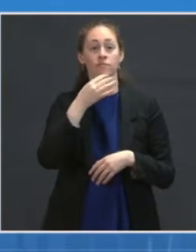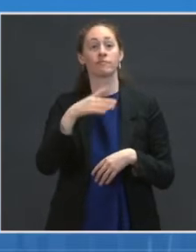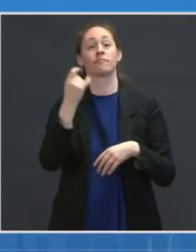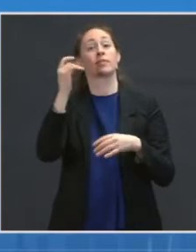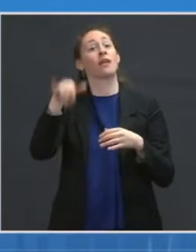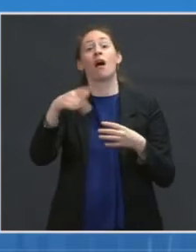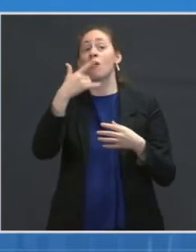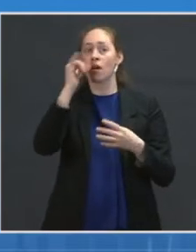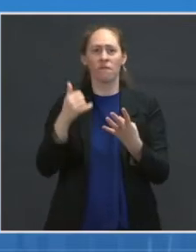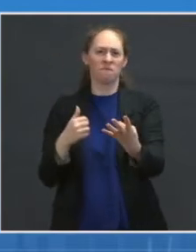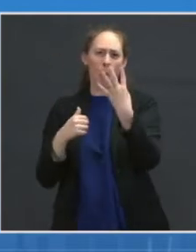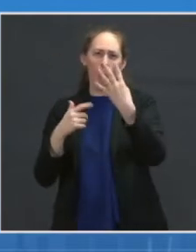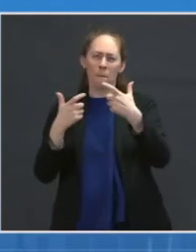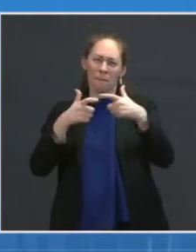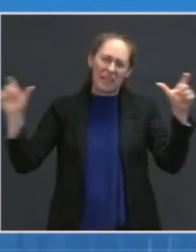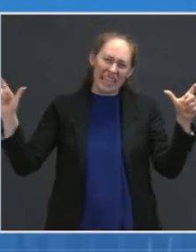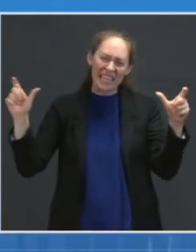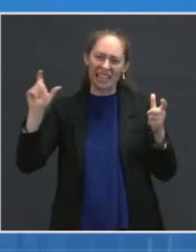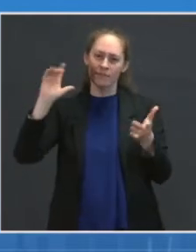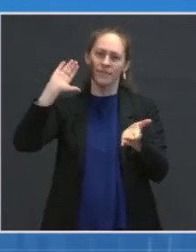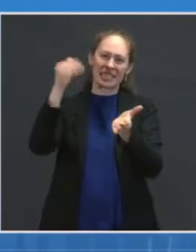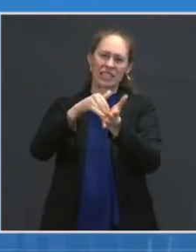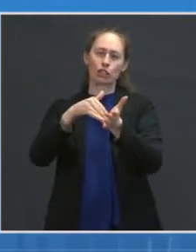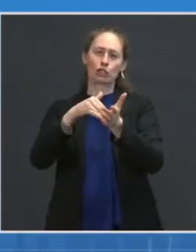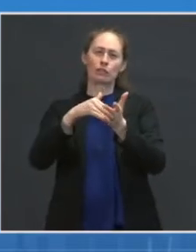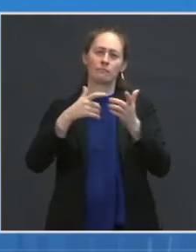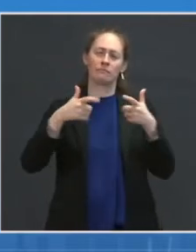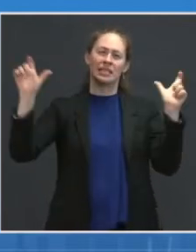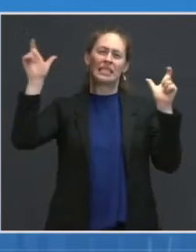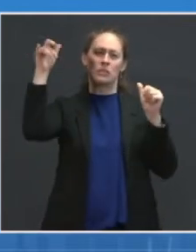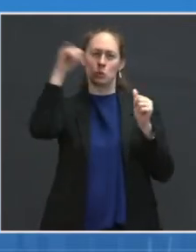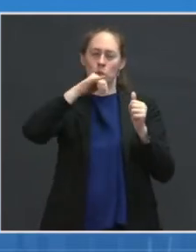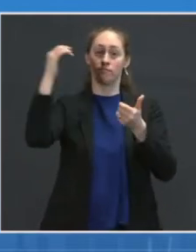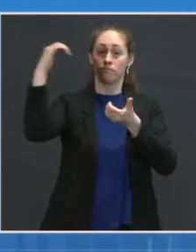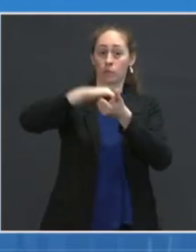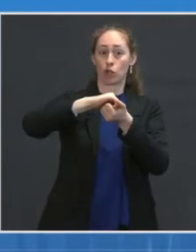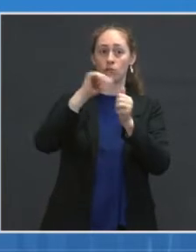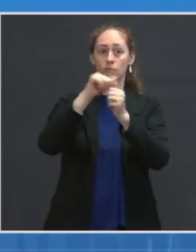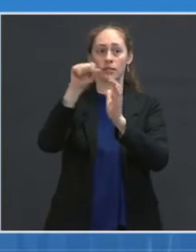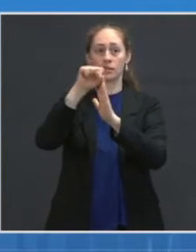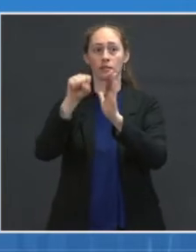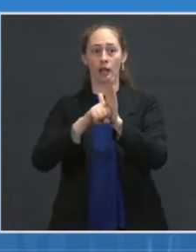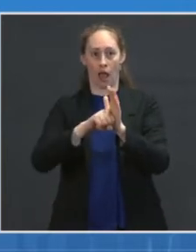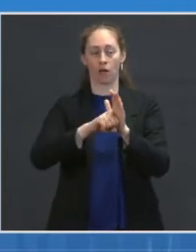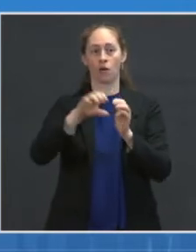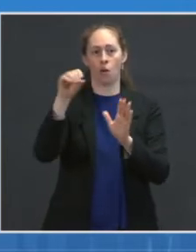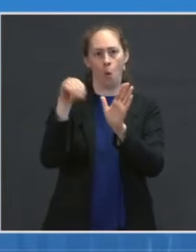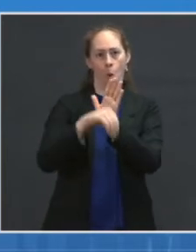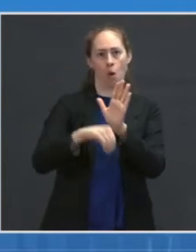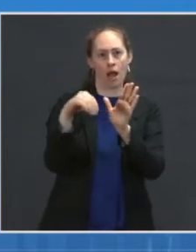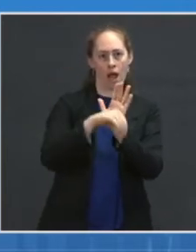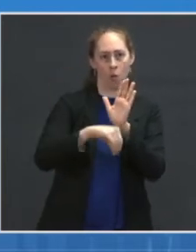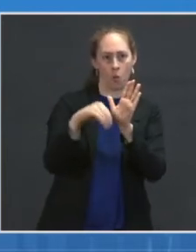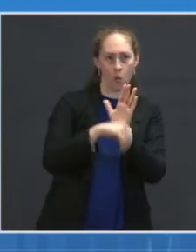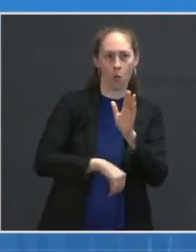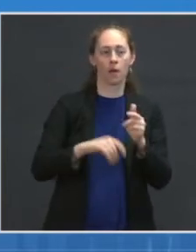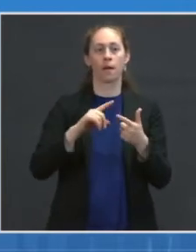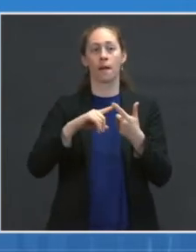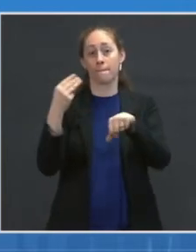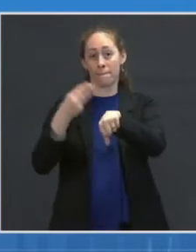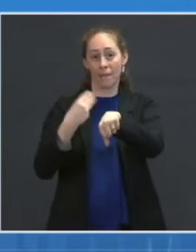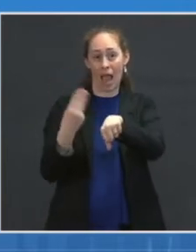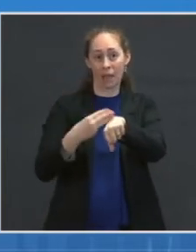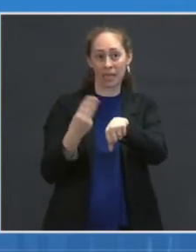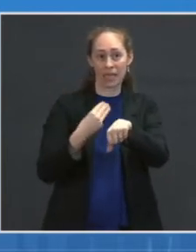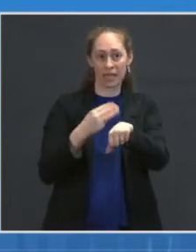centers in partnerships with the state in Orlando, Miami, Jacksonville and Tampa.